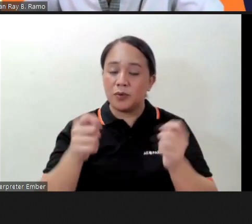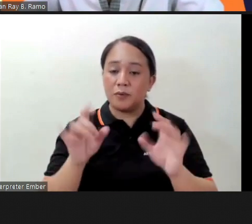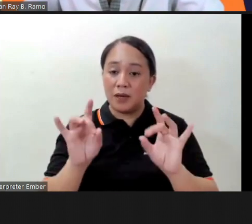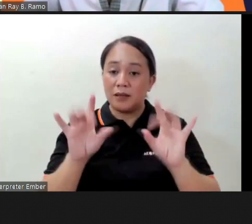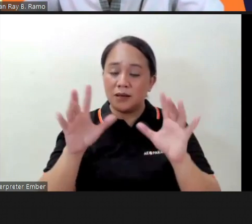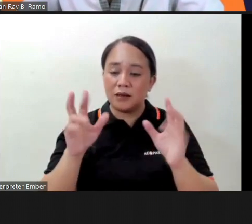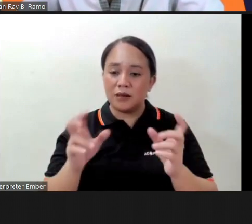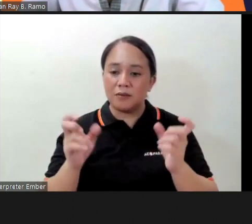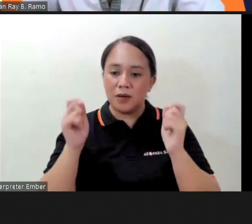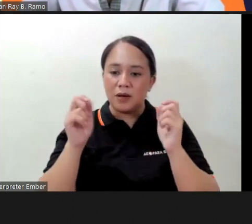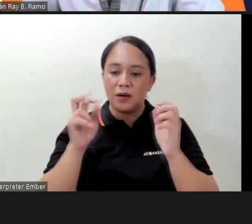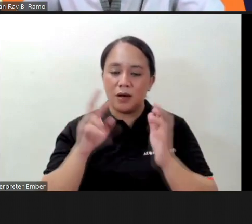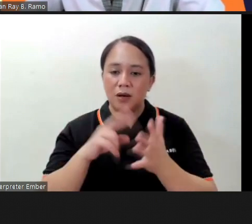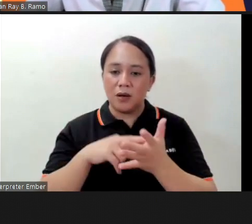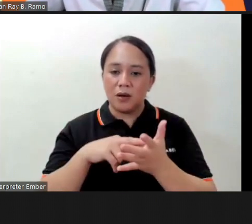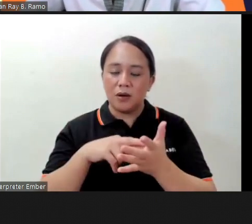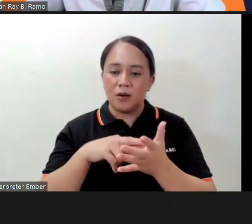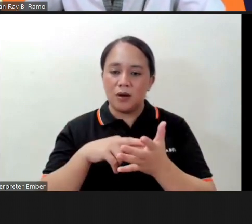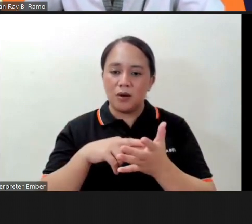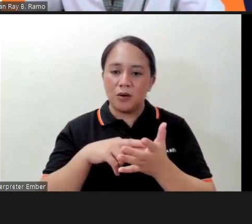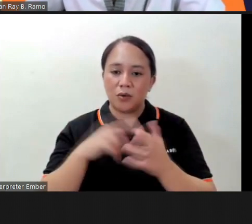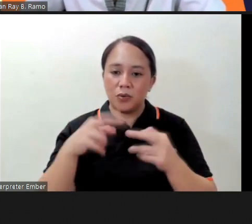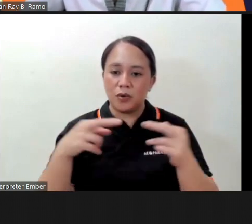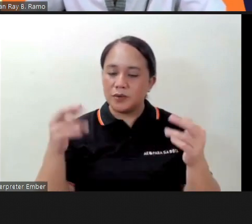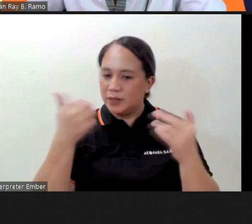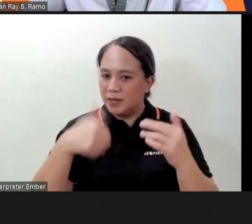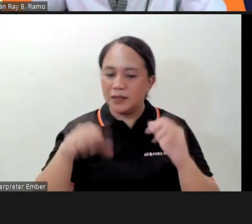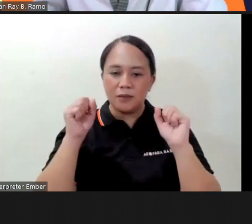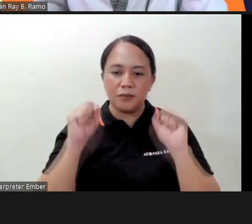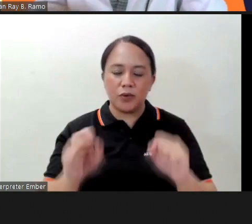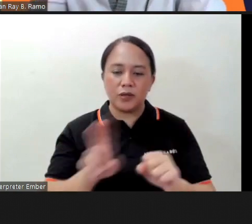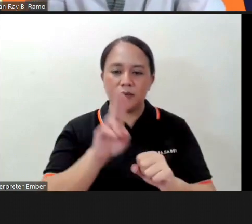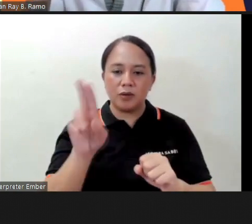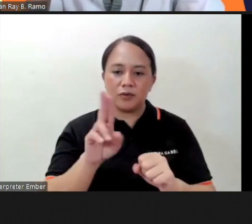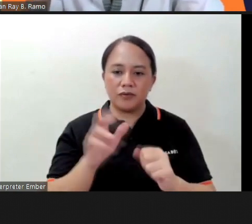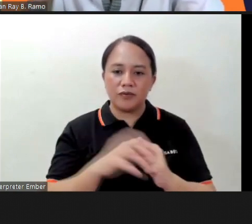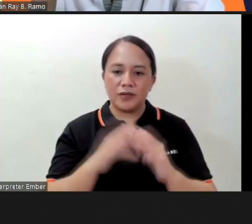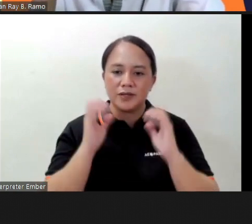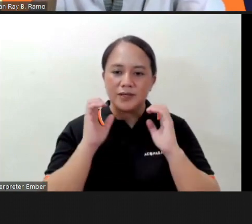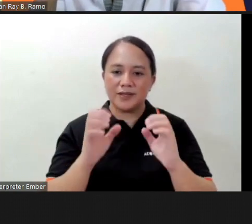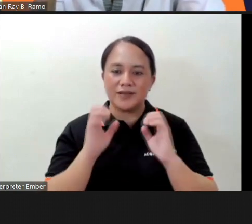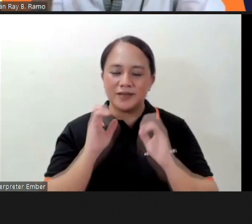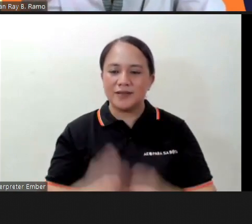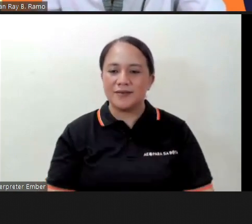so any ropes can be used for this exercise